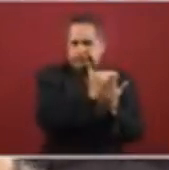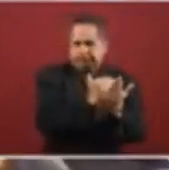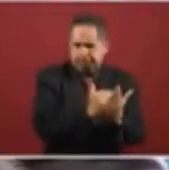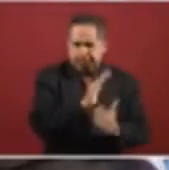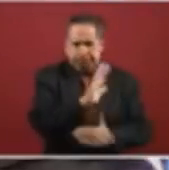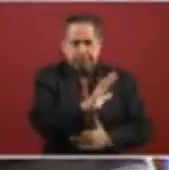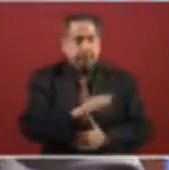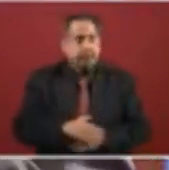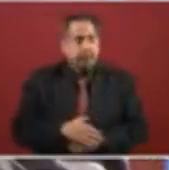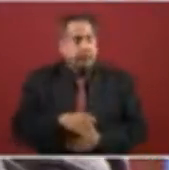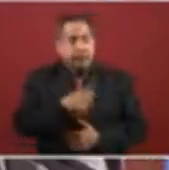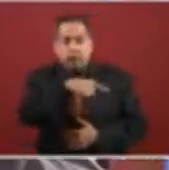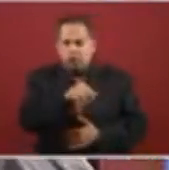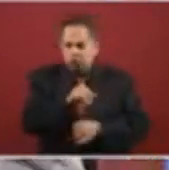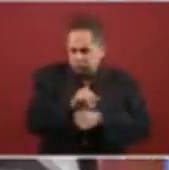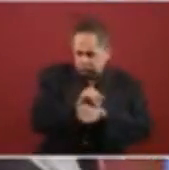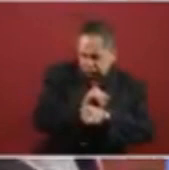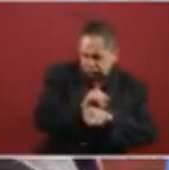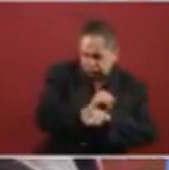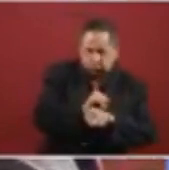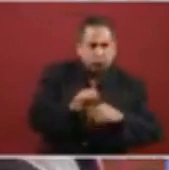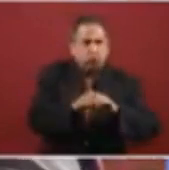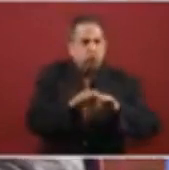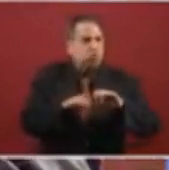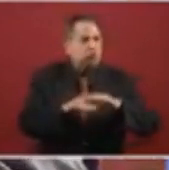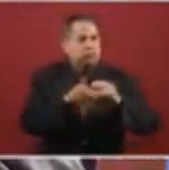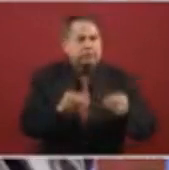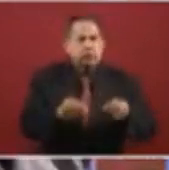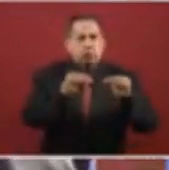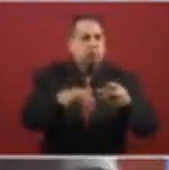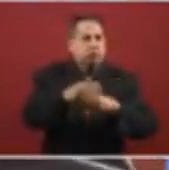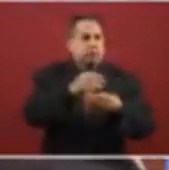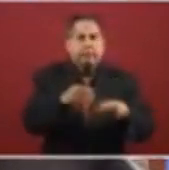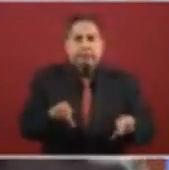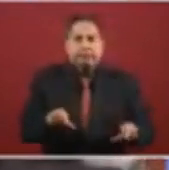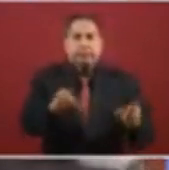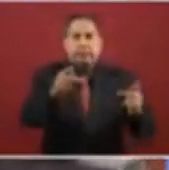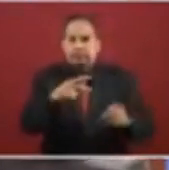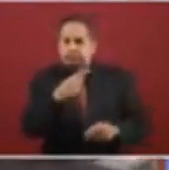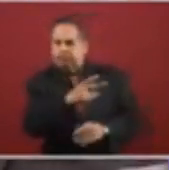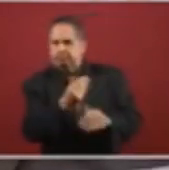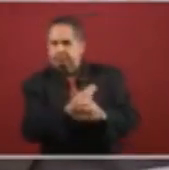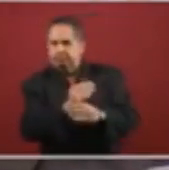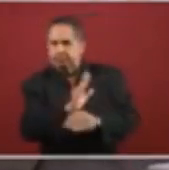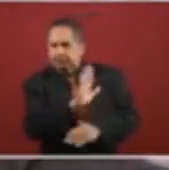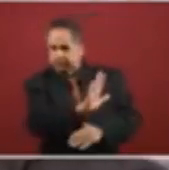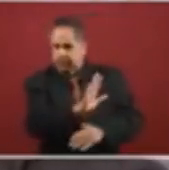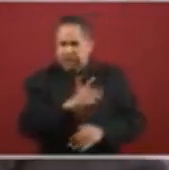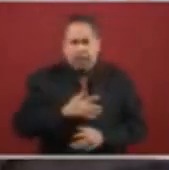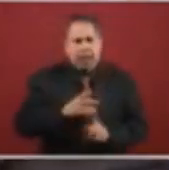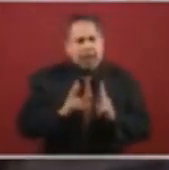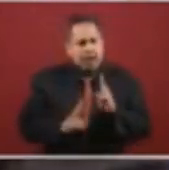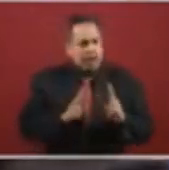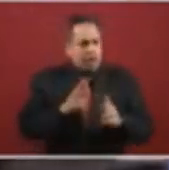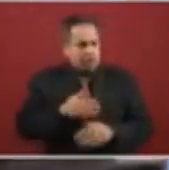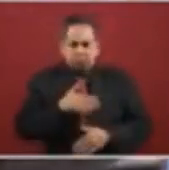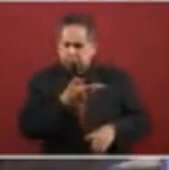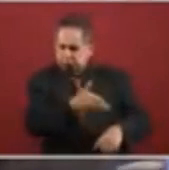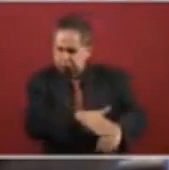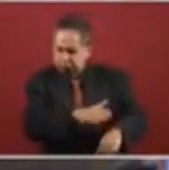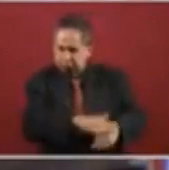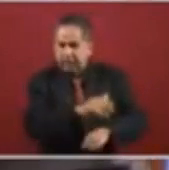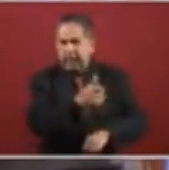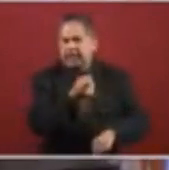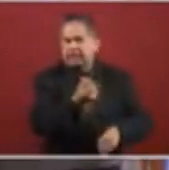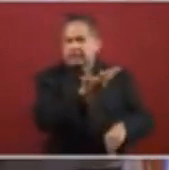.S. That's an investigation over dumping regarding the U.S. But in any case, it